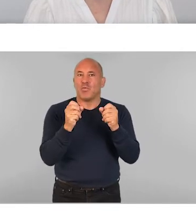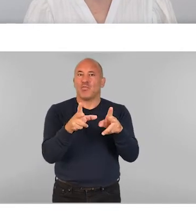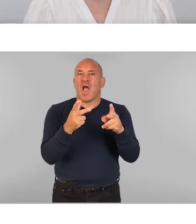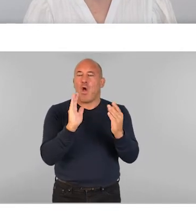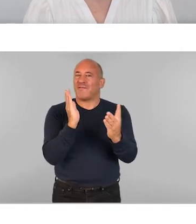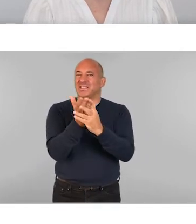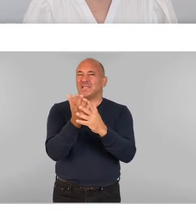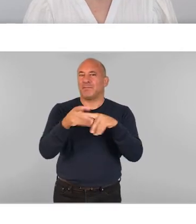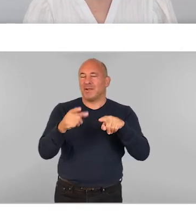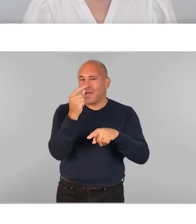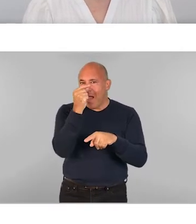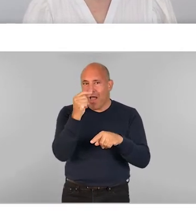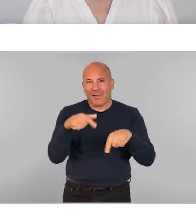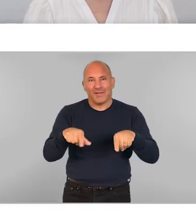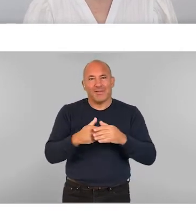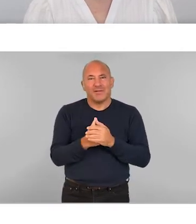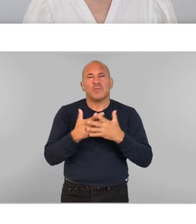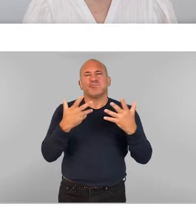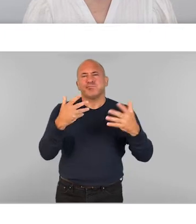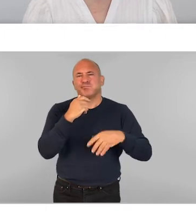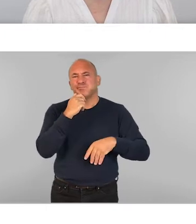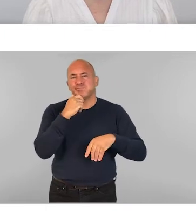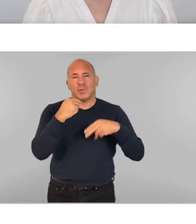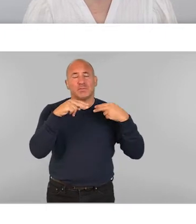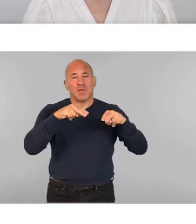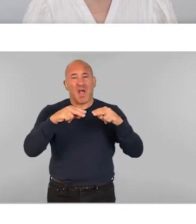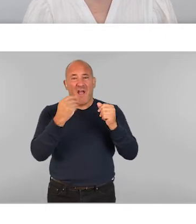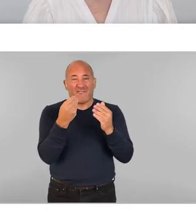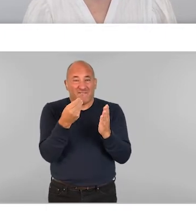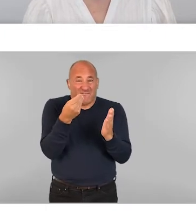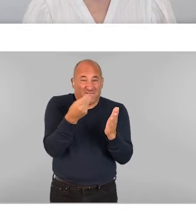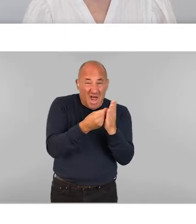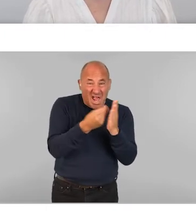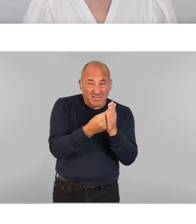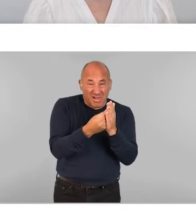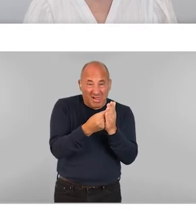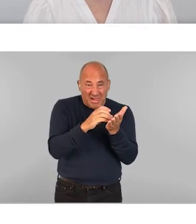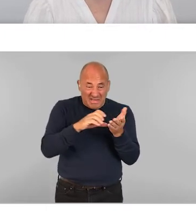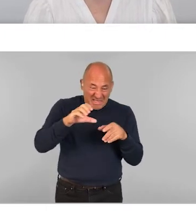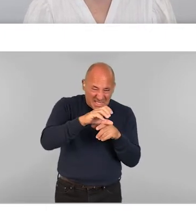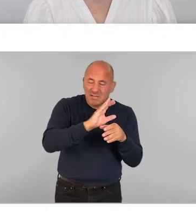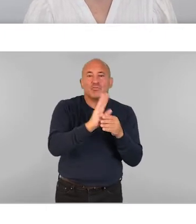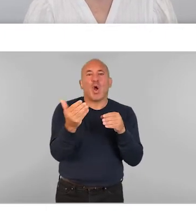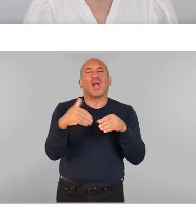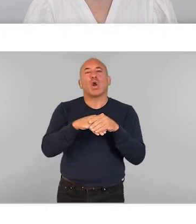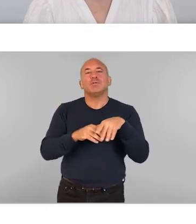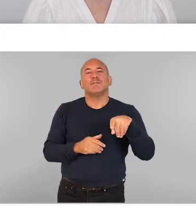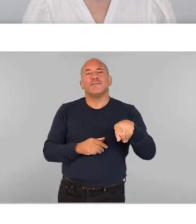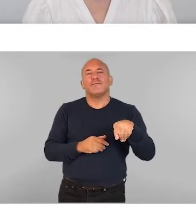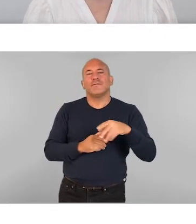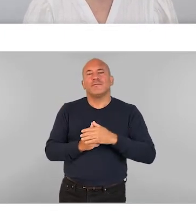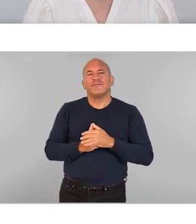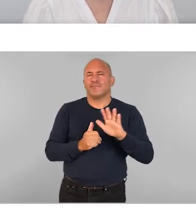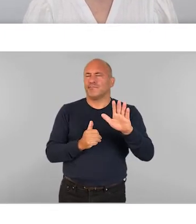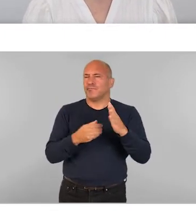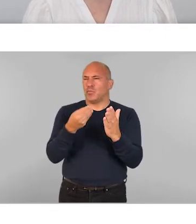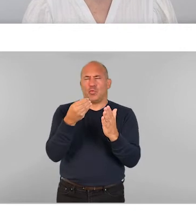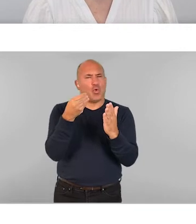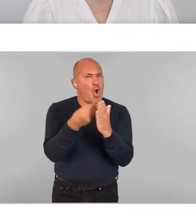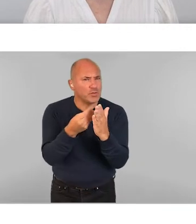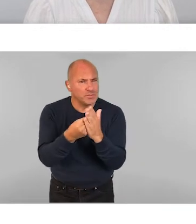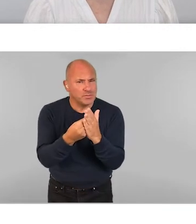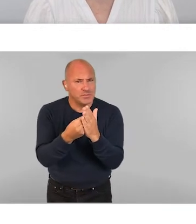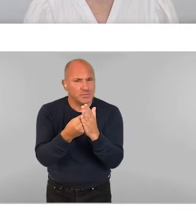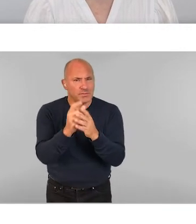to happen. However, I would suggest that any dance that has a financial cost to it isn't inclusive. Relative to